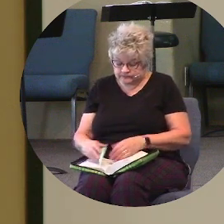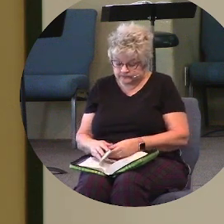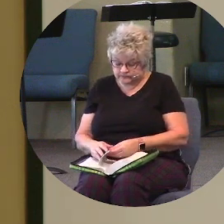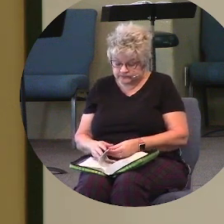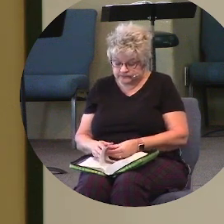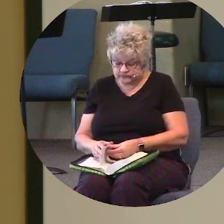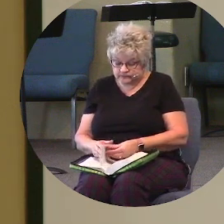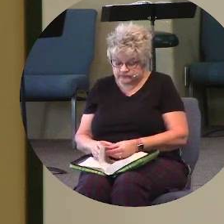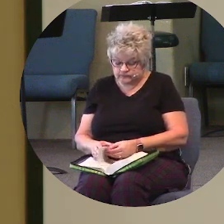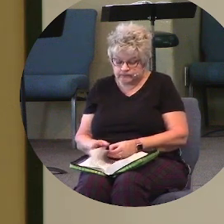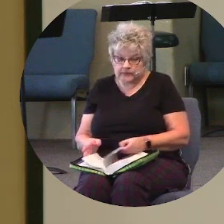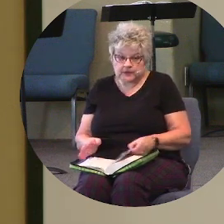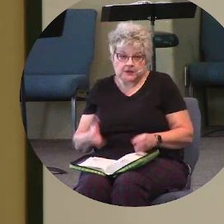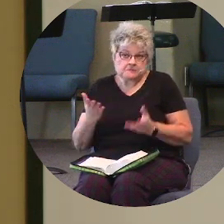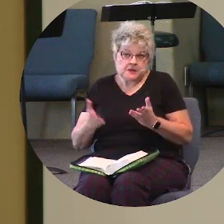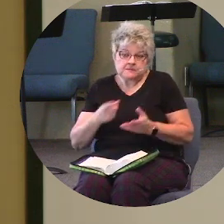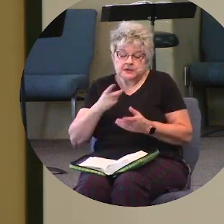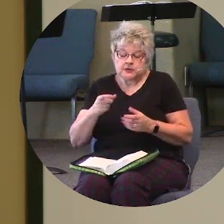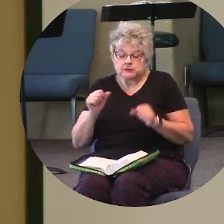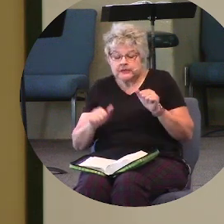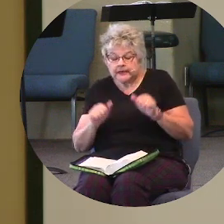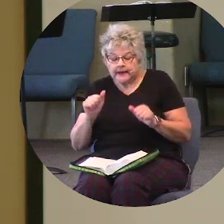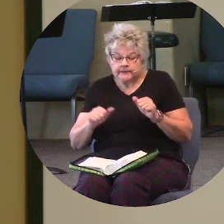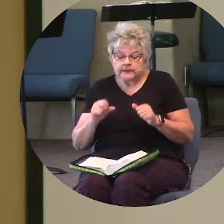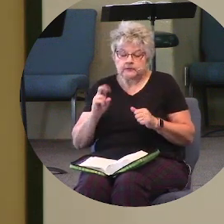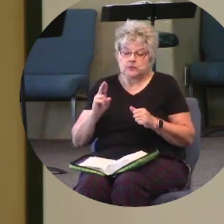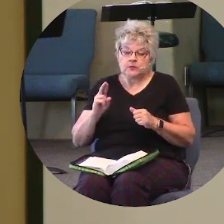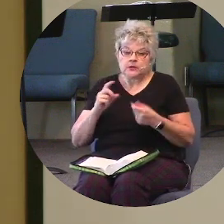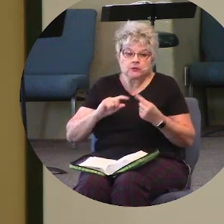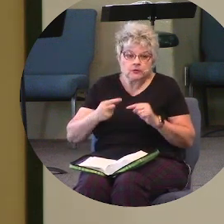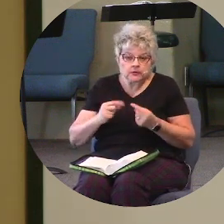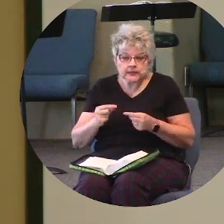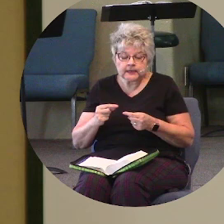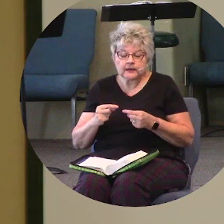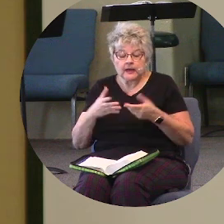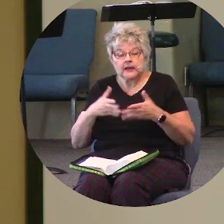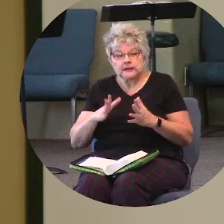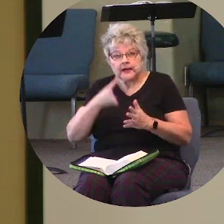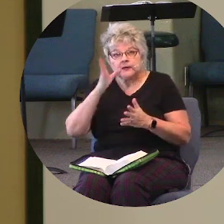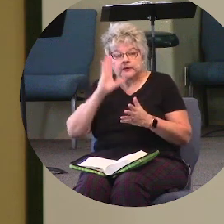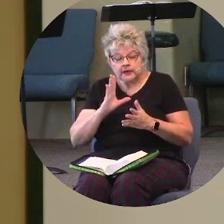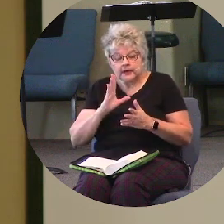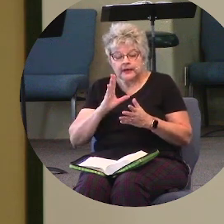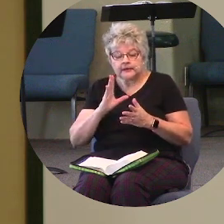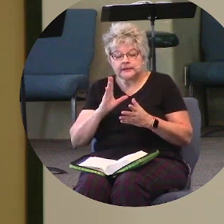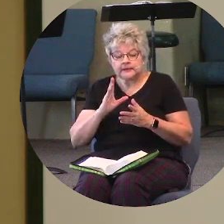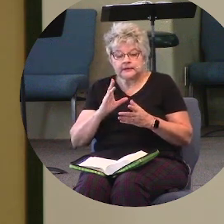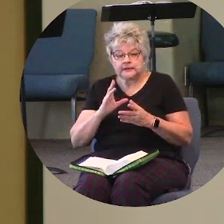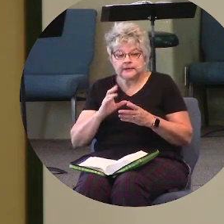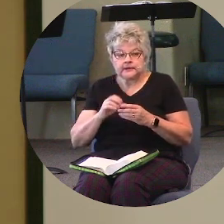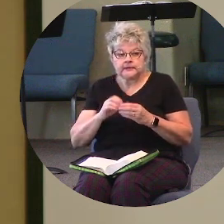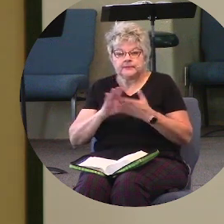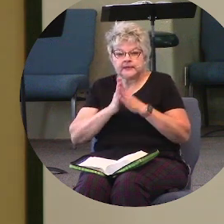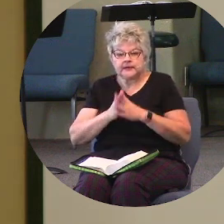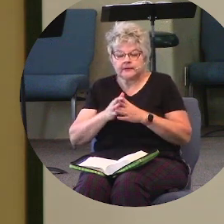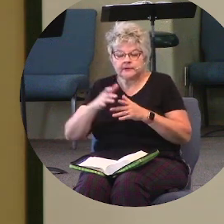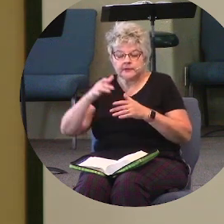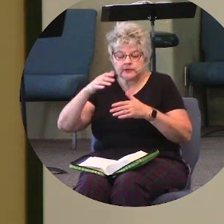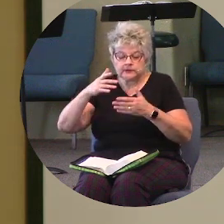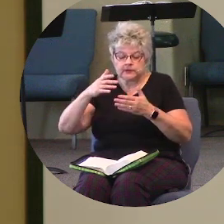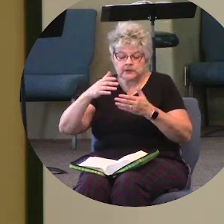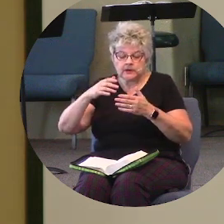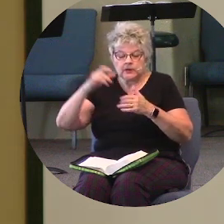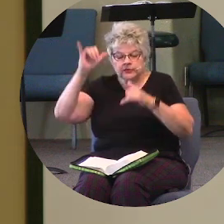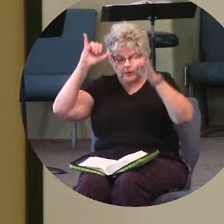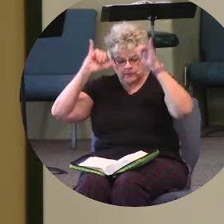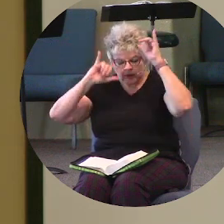You know, you might be doubting, you might be hurting. Allow God to be the one that is the balm, balm of Gilead, as